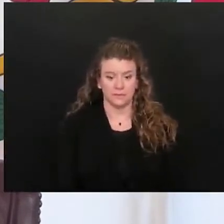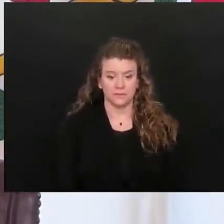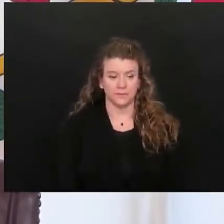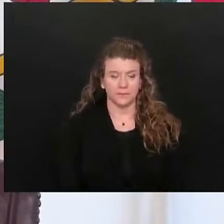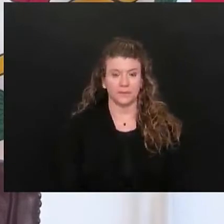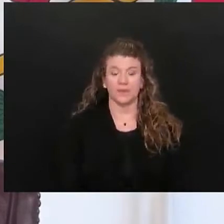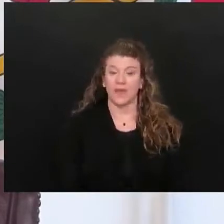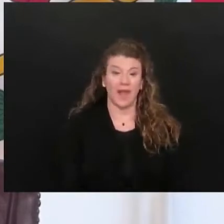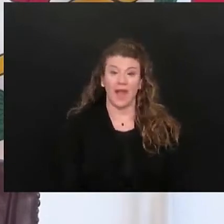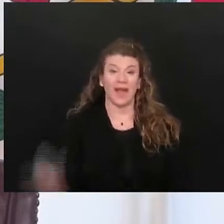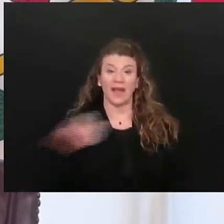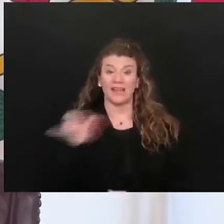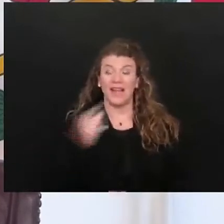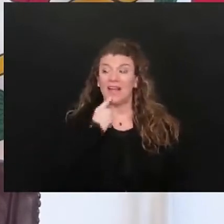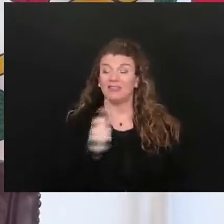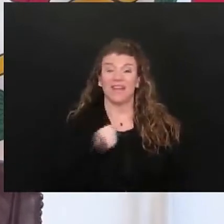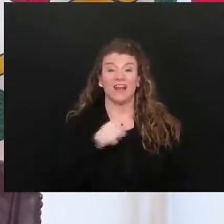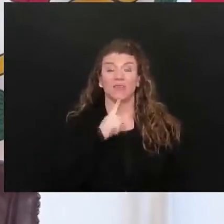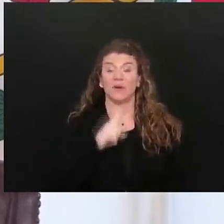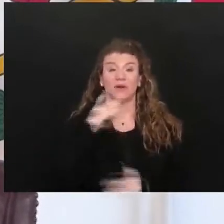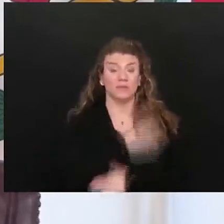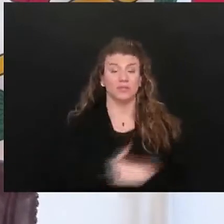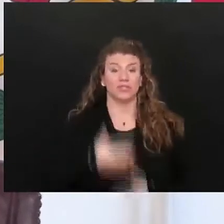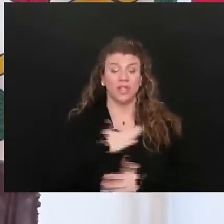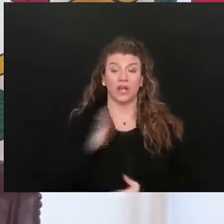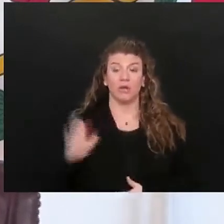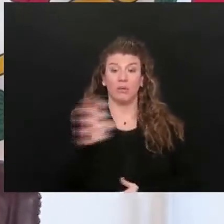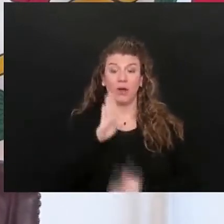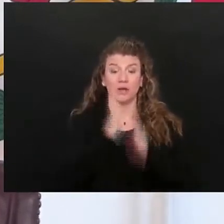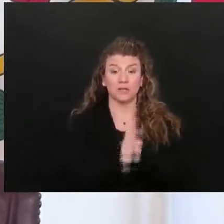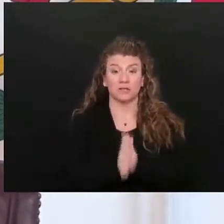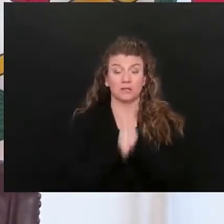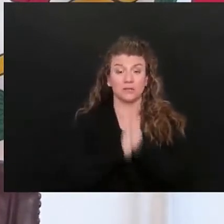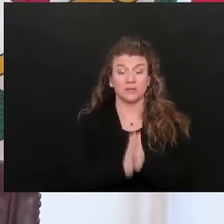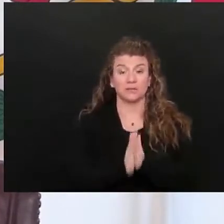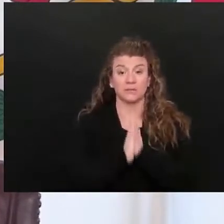Like I said, I appreciate your prayers, and